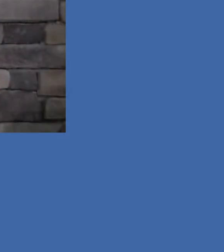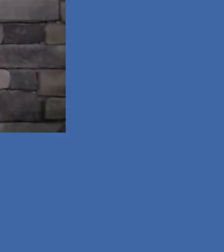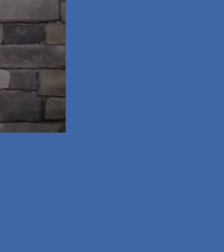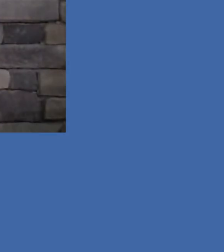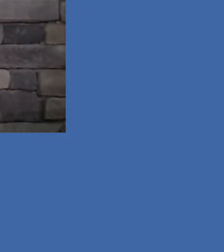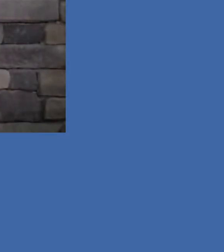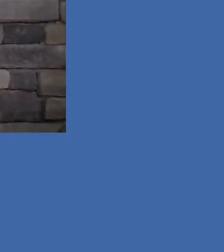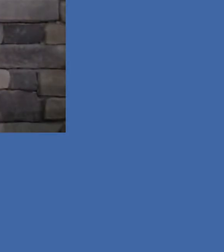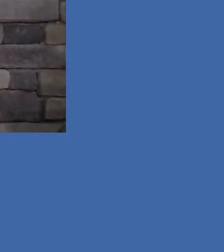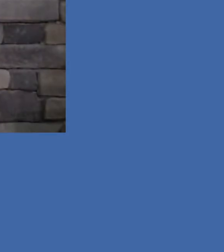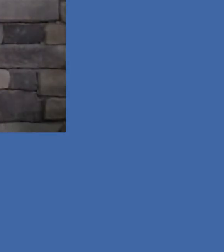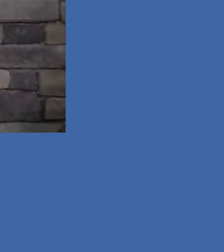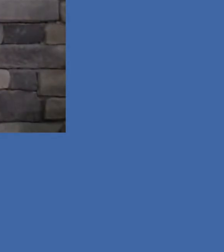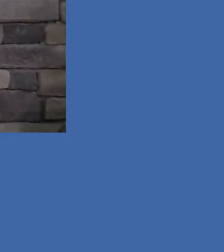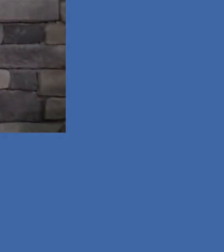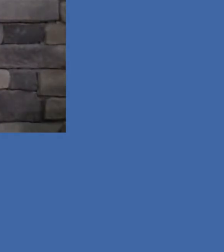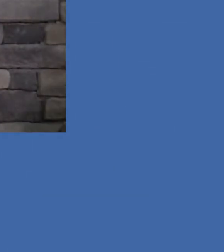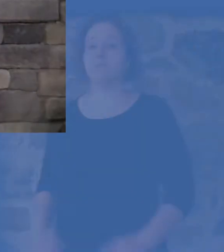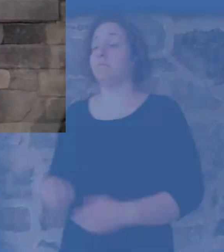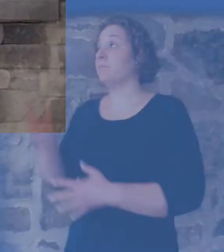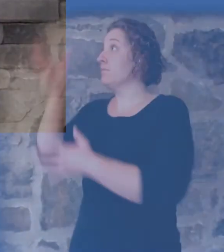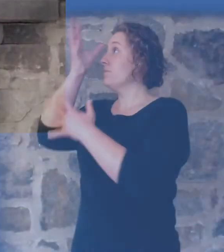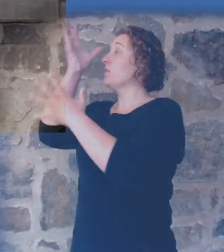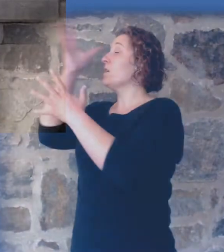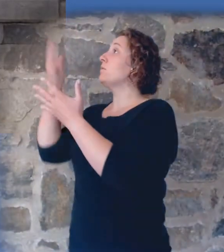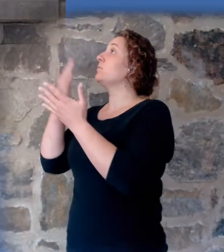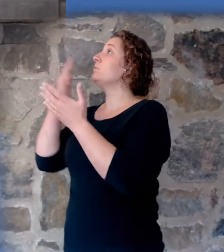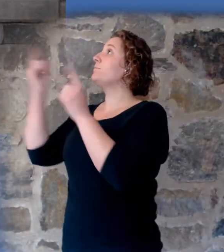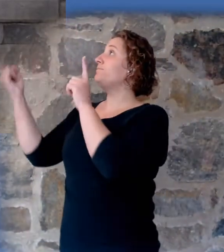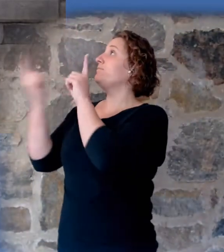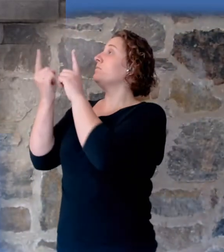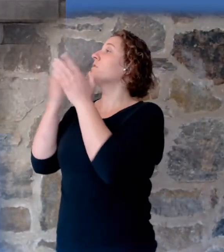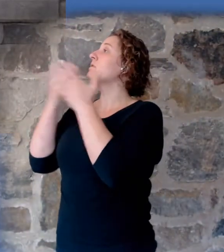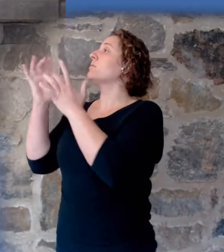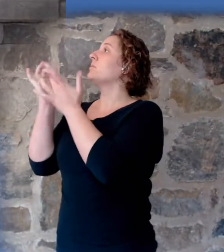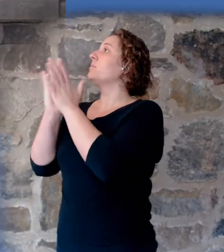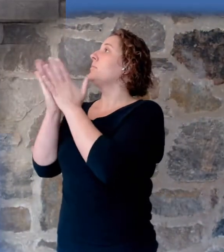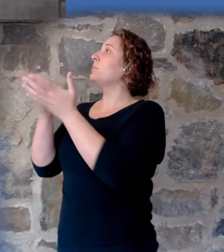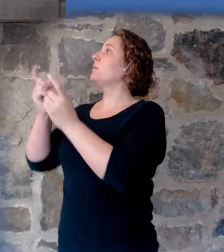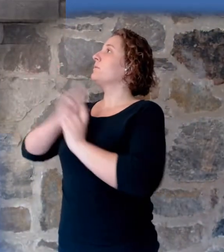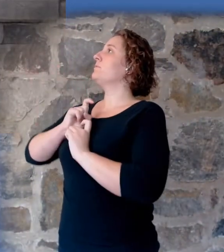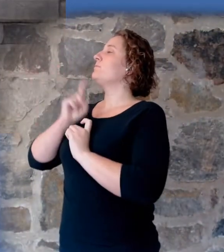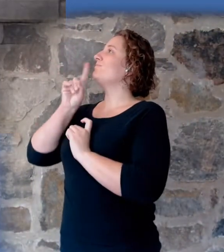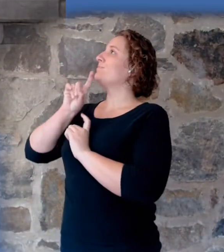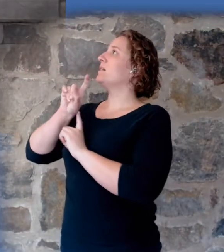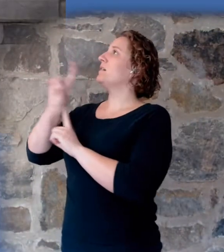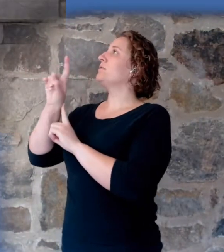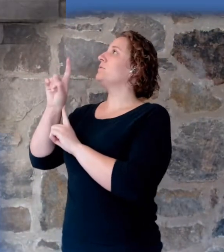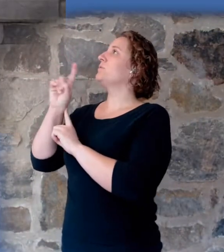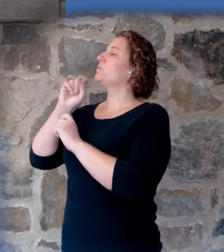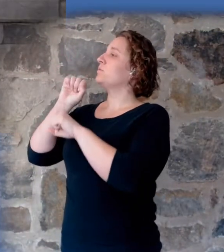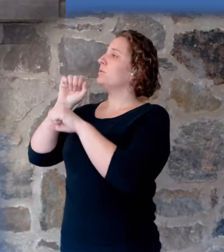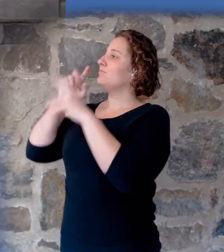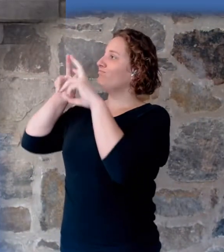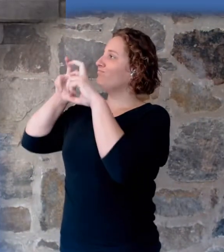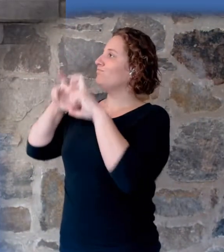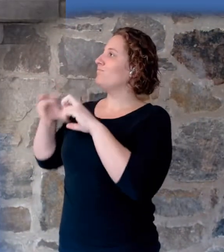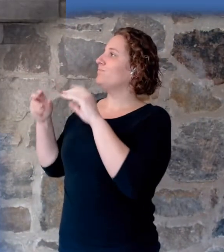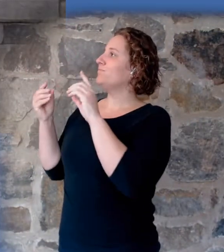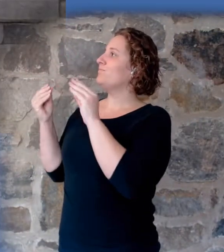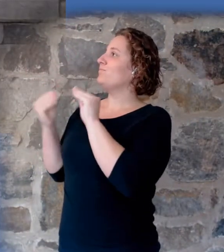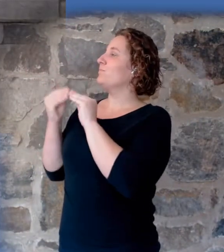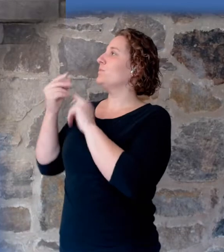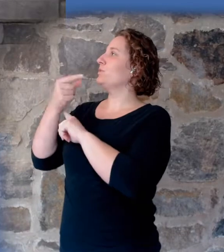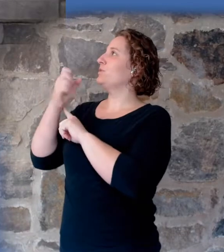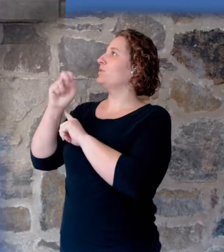Father, we come before you. We thank you for your word. We ask, Lord, as we work through Genesis, that you would work it into our